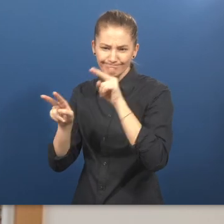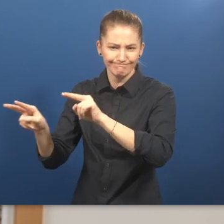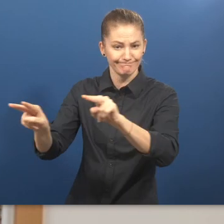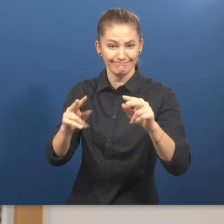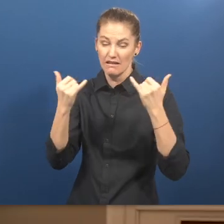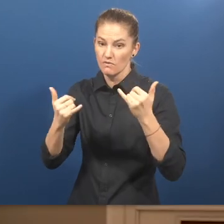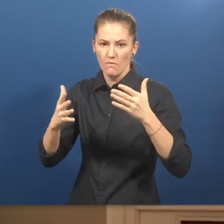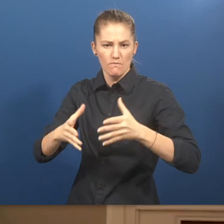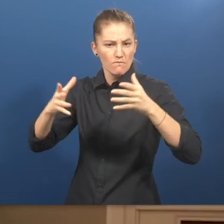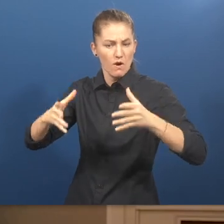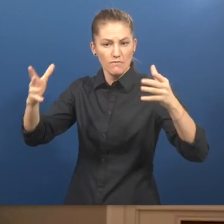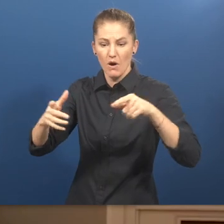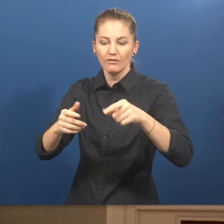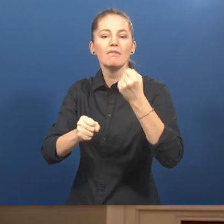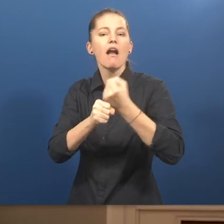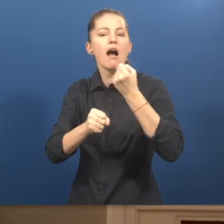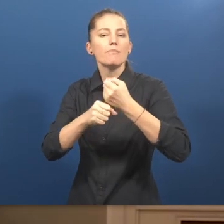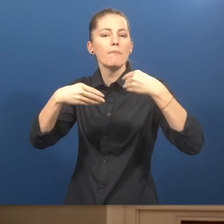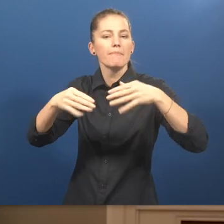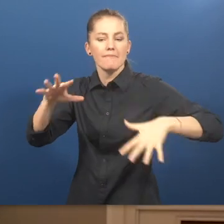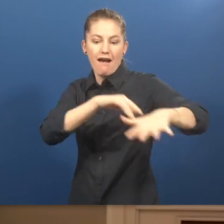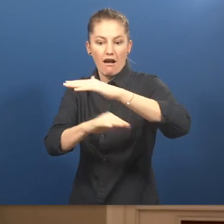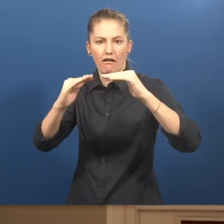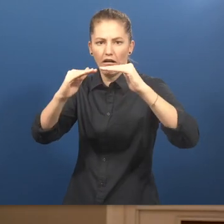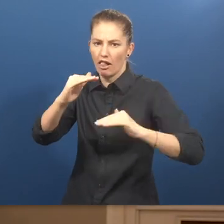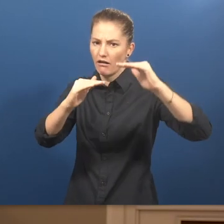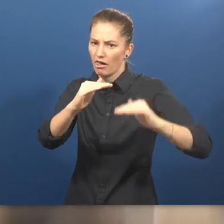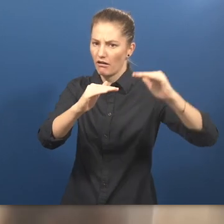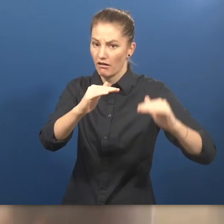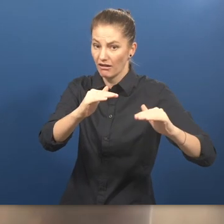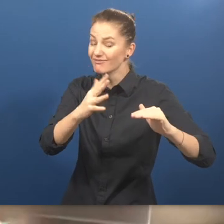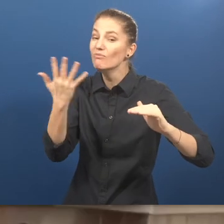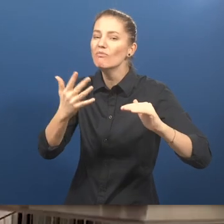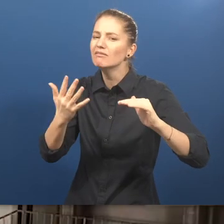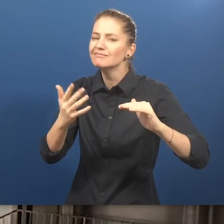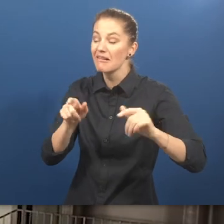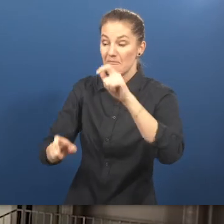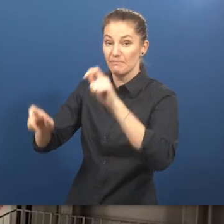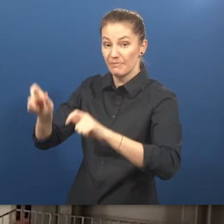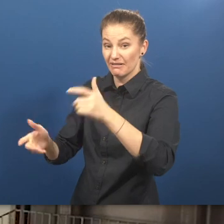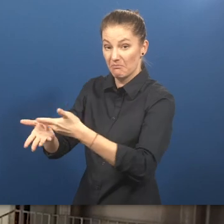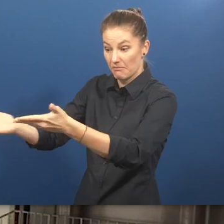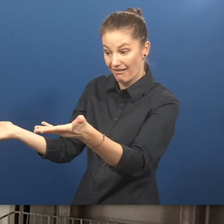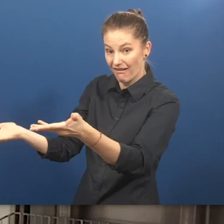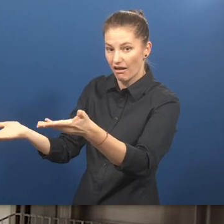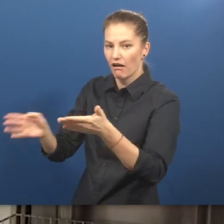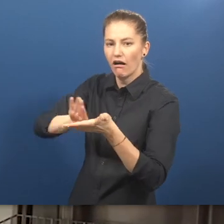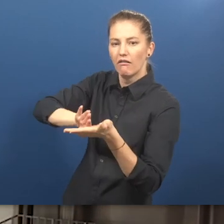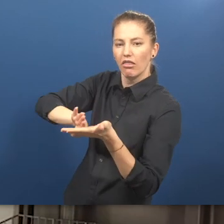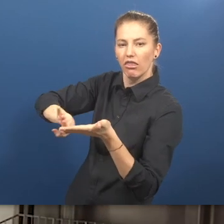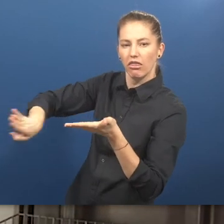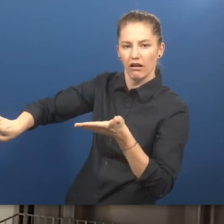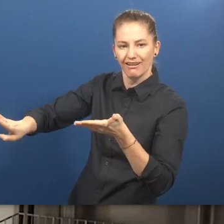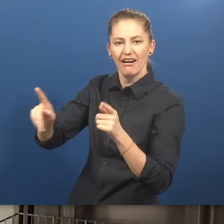market towards people who are marginalised by breaking the cycle of poverty. We help to fulfil people's dreams and reach their full